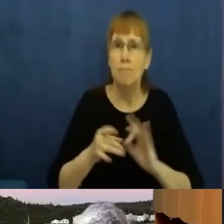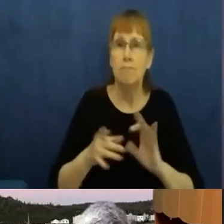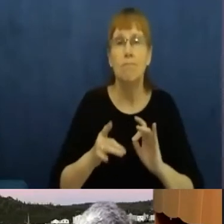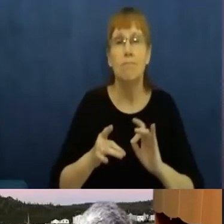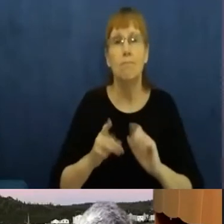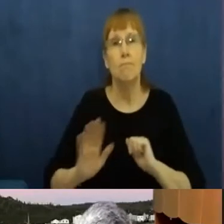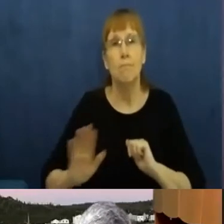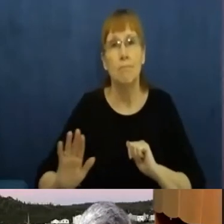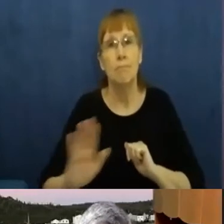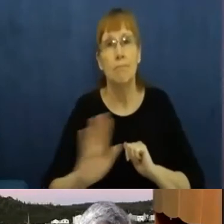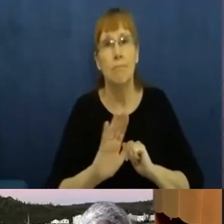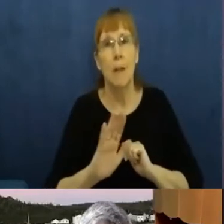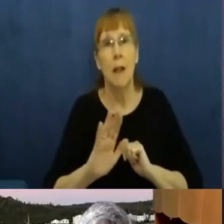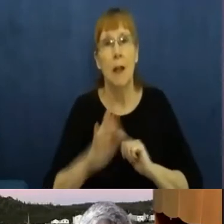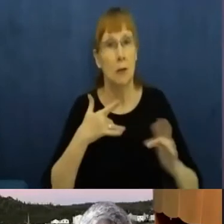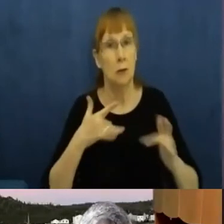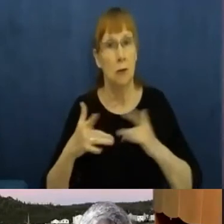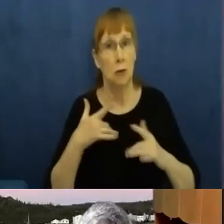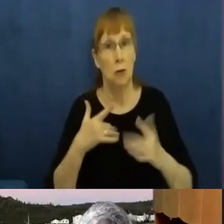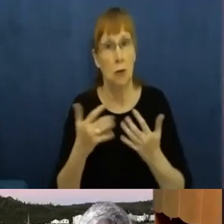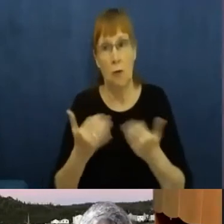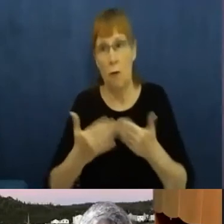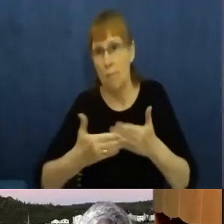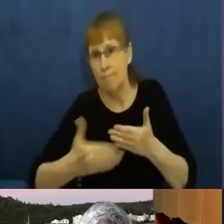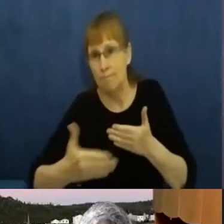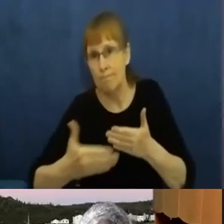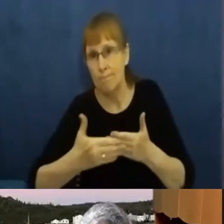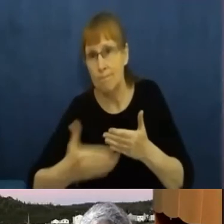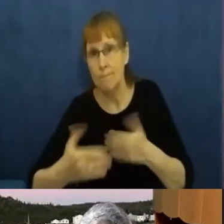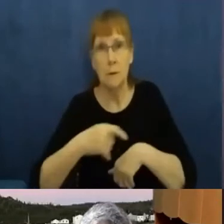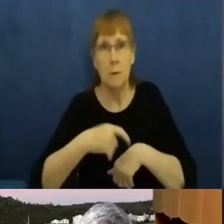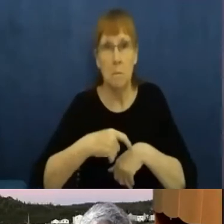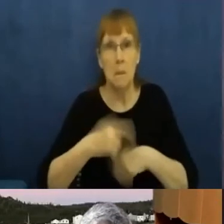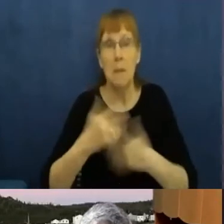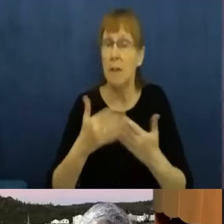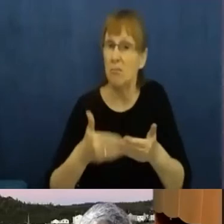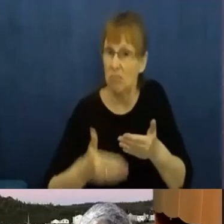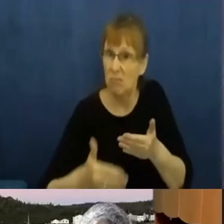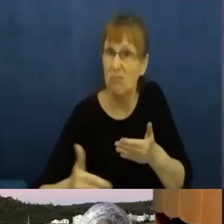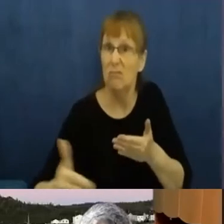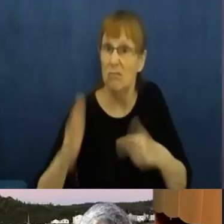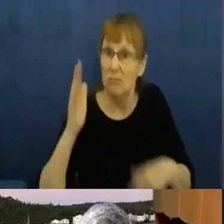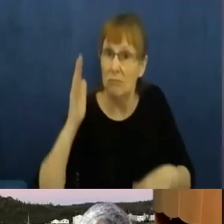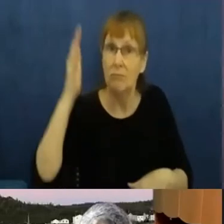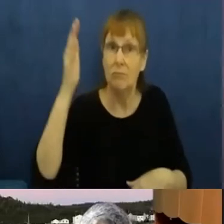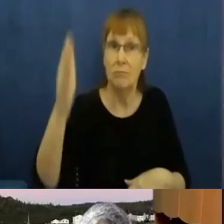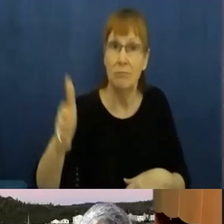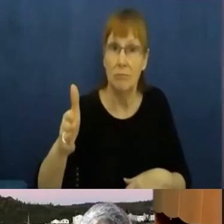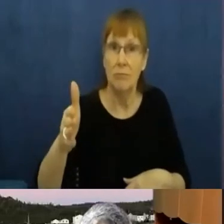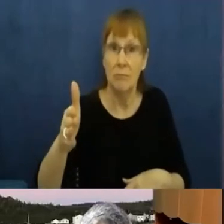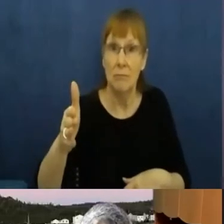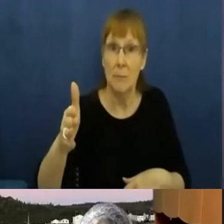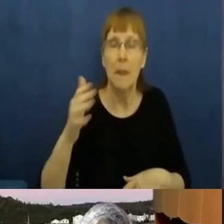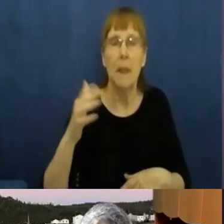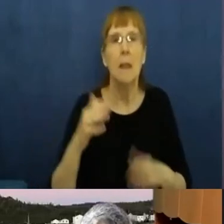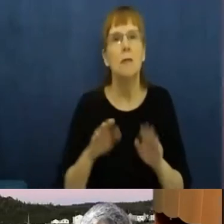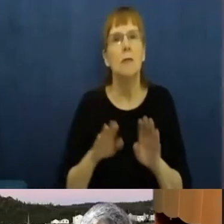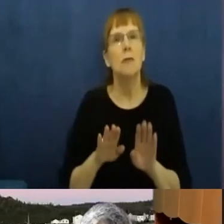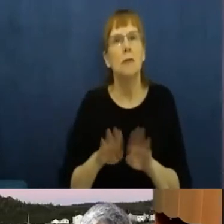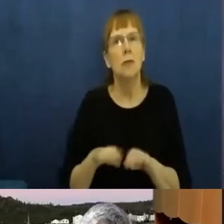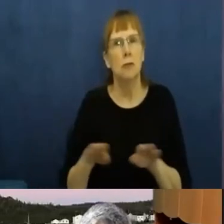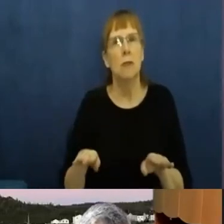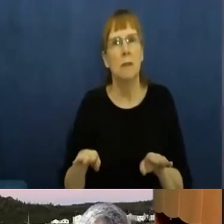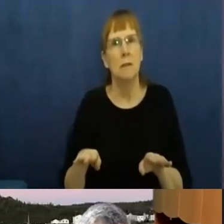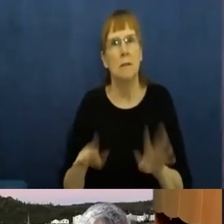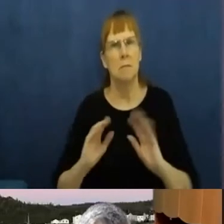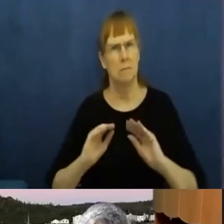in the medium term, if not longer term, about the impact of the way in which children are being